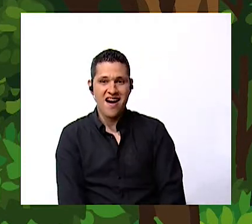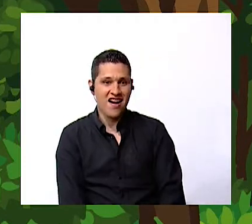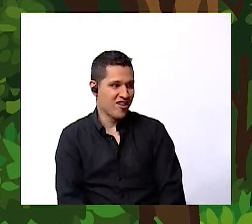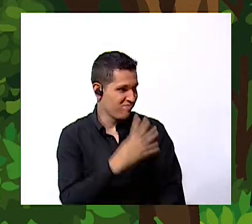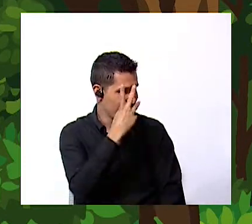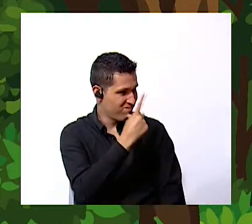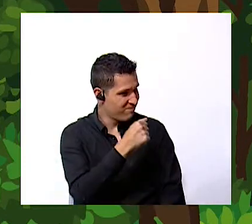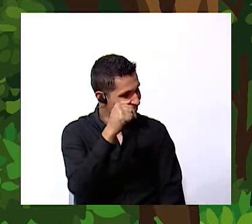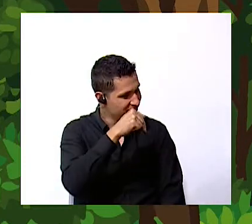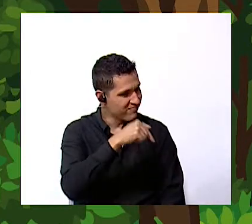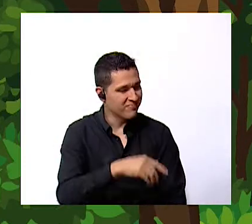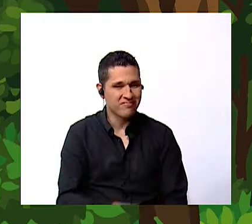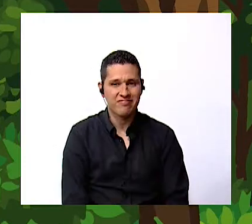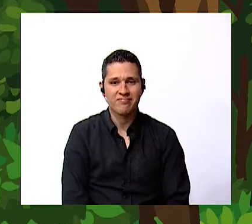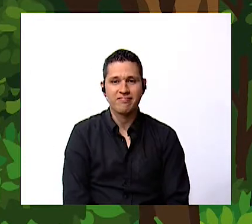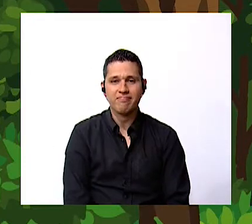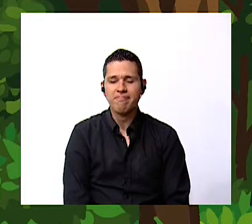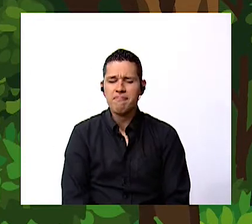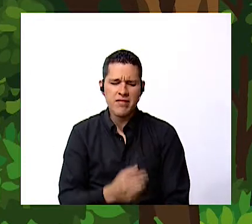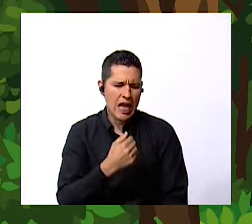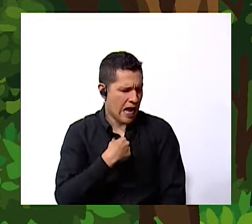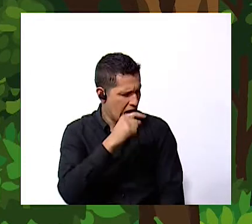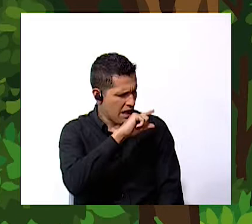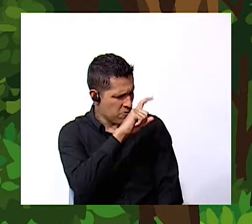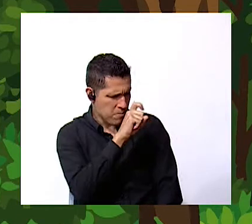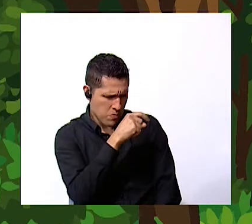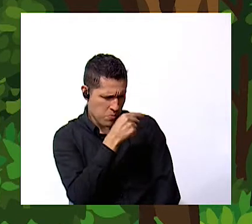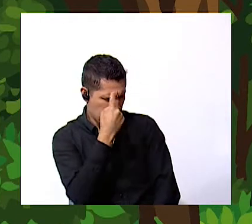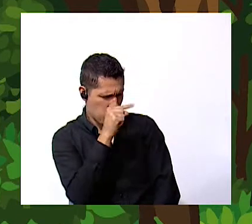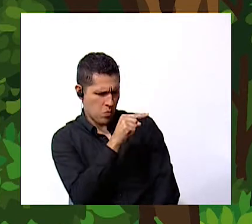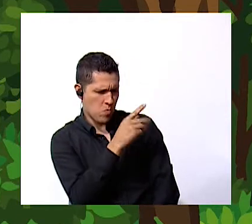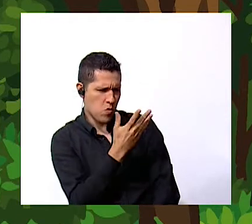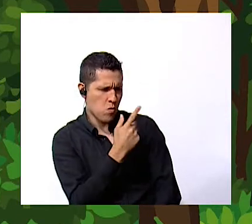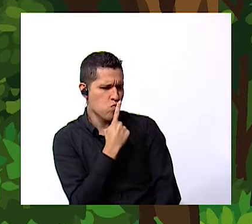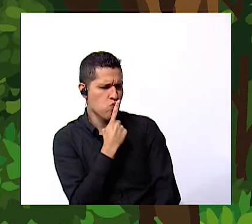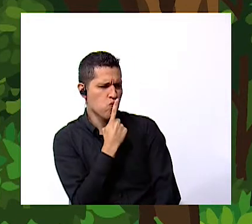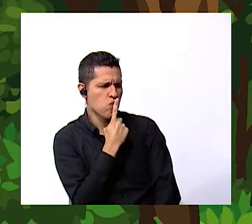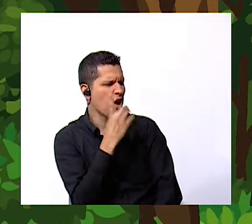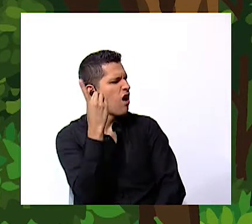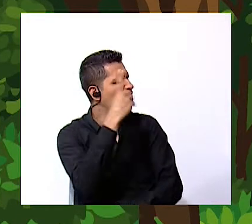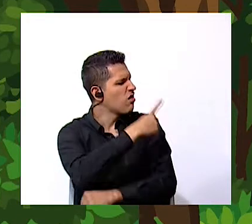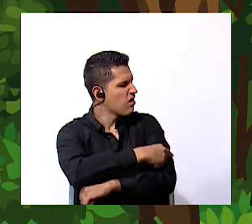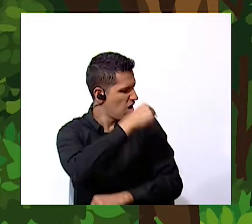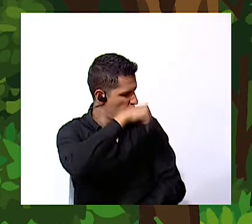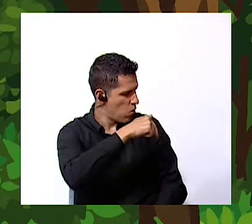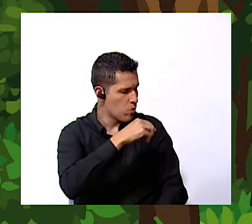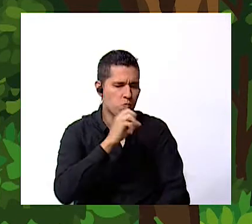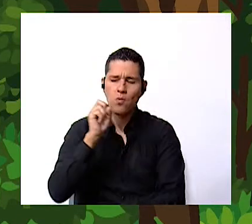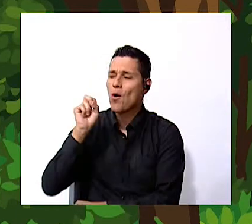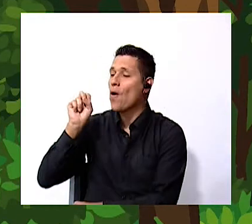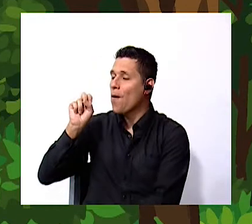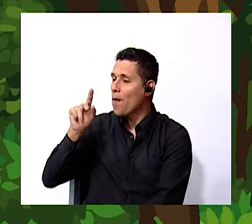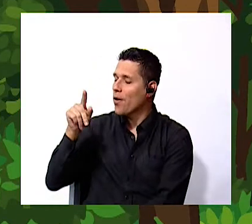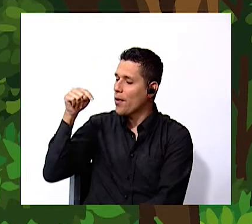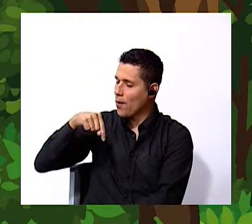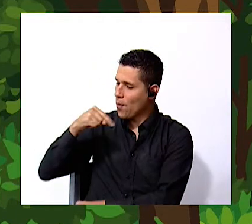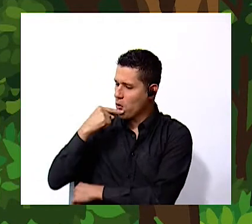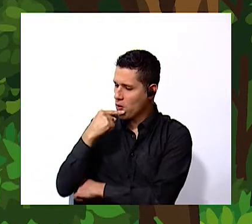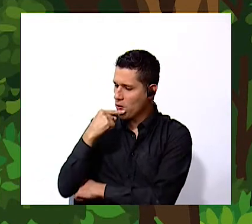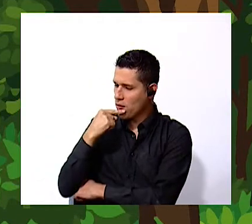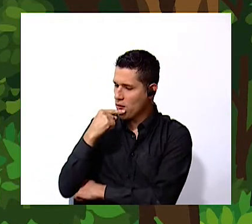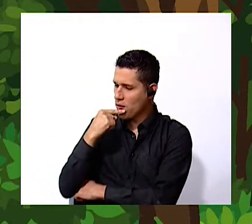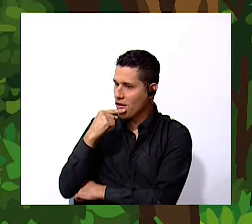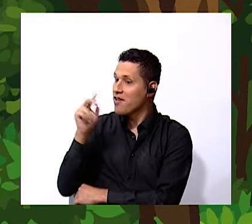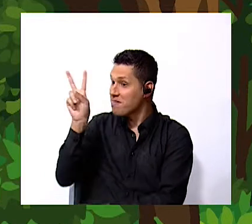I have a question for you Mary what day is today well today is Friday